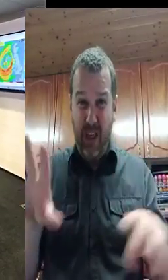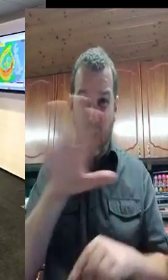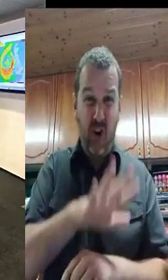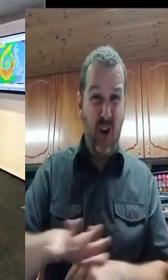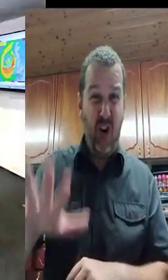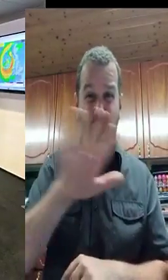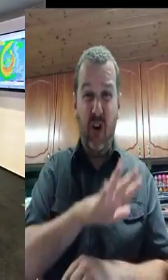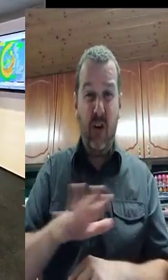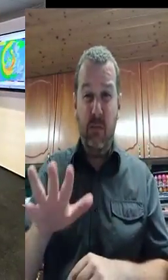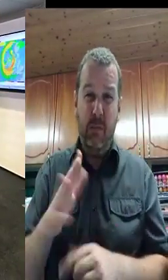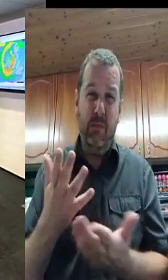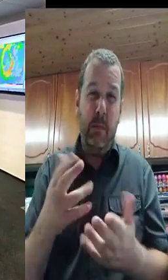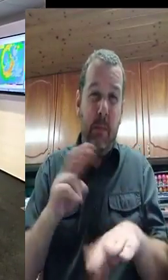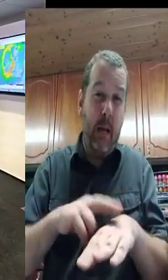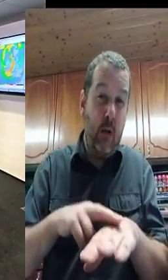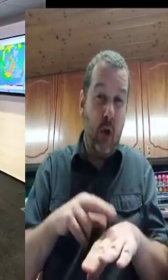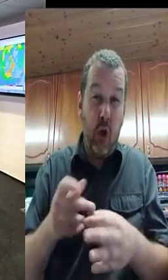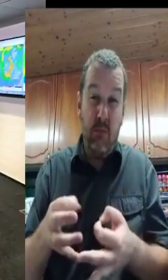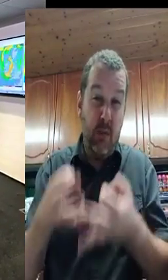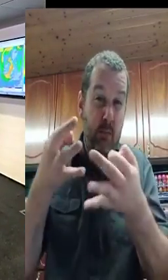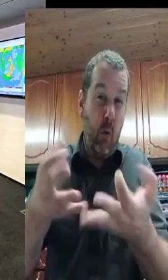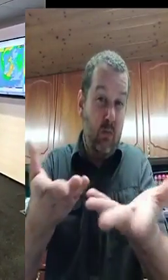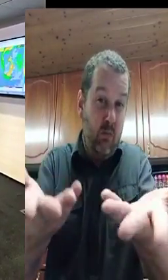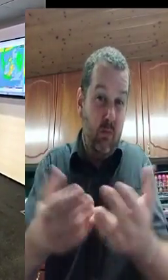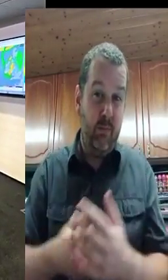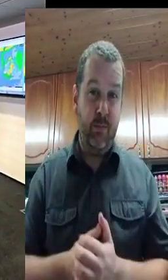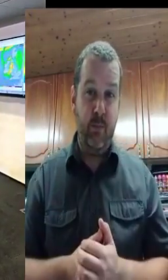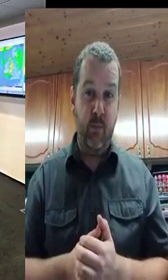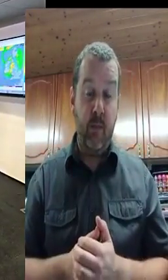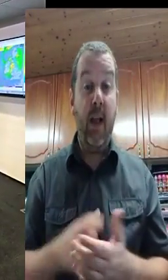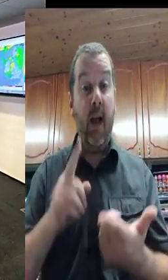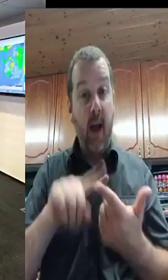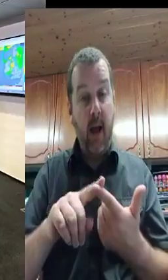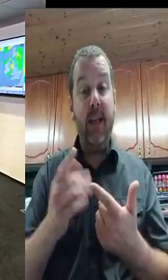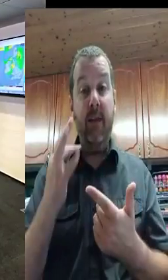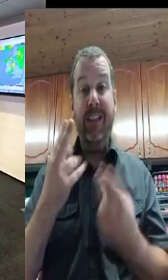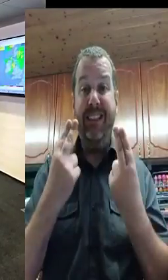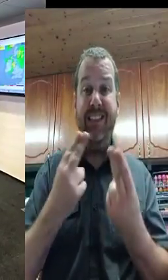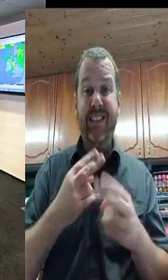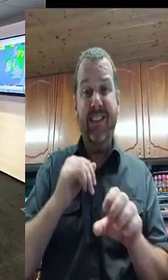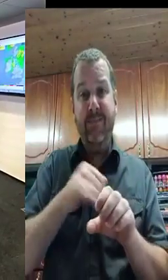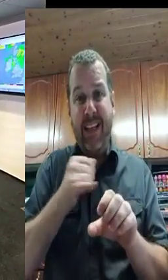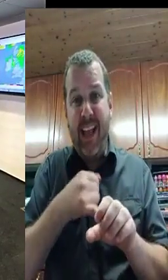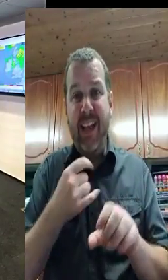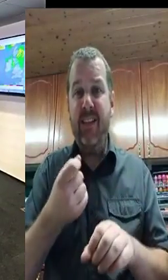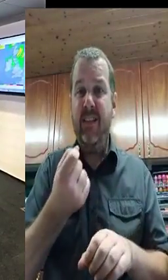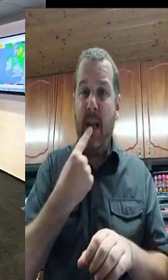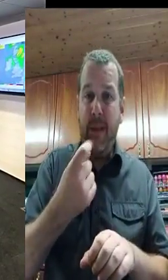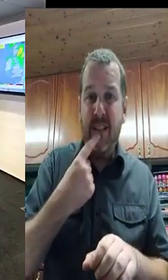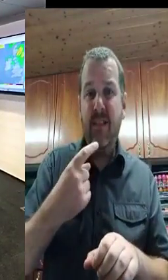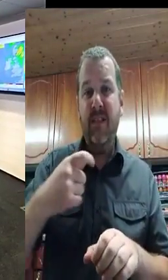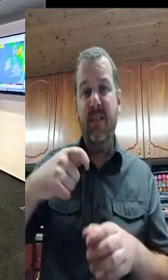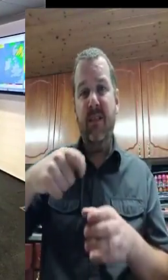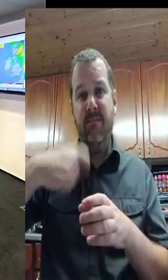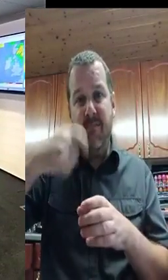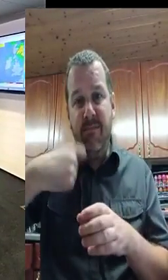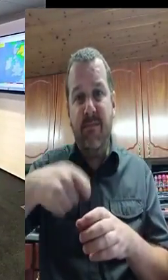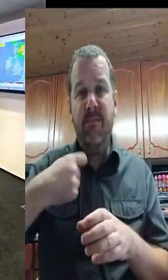your local authorities' emergency contact numbers, and make sure, of course, that your phones are fully charged tonight.